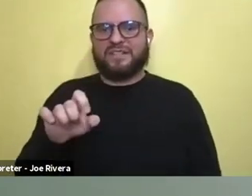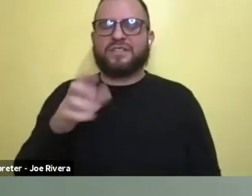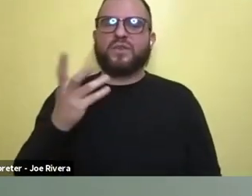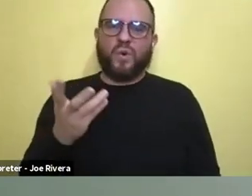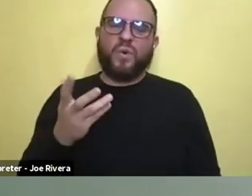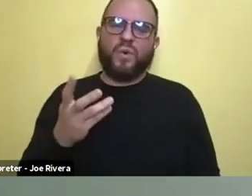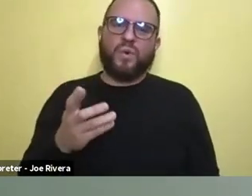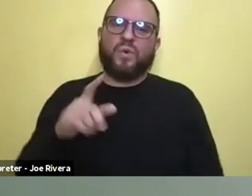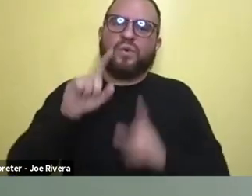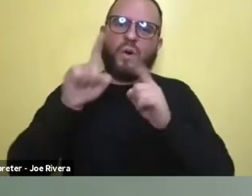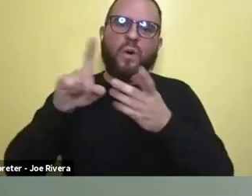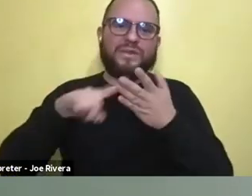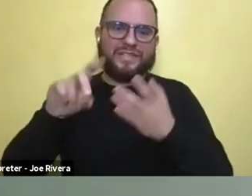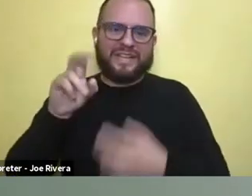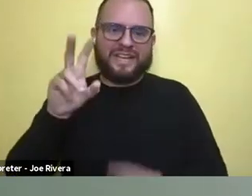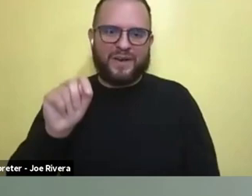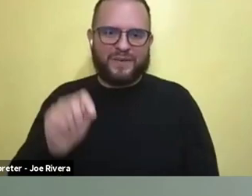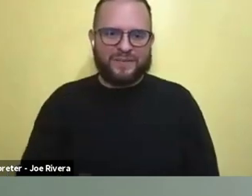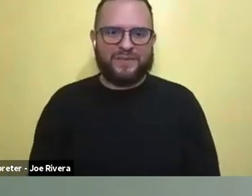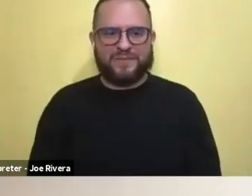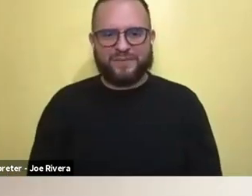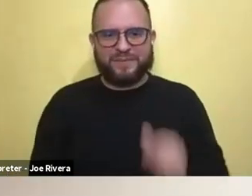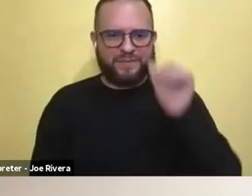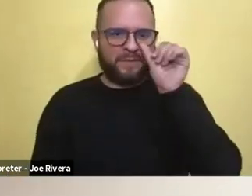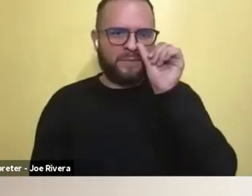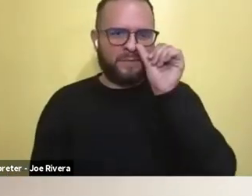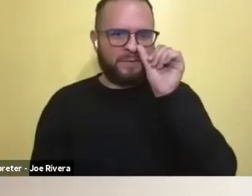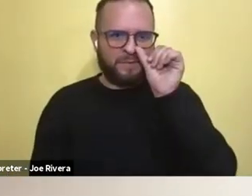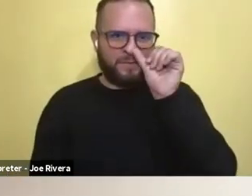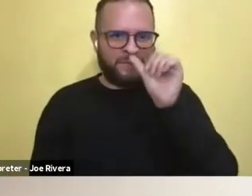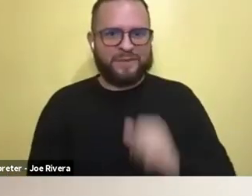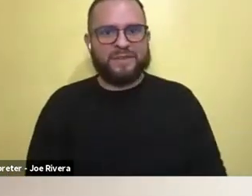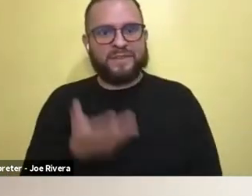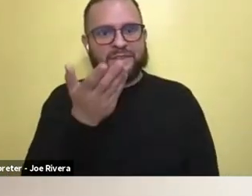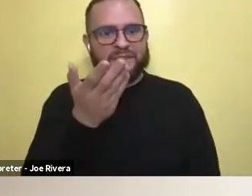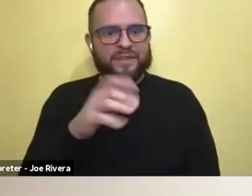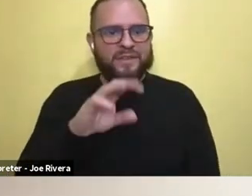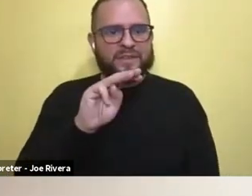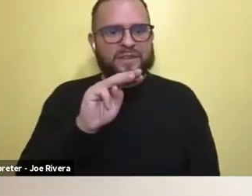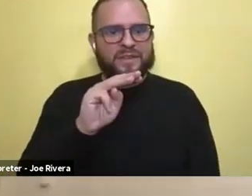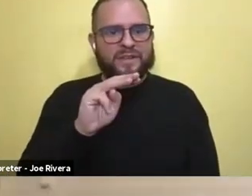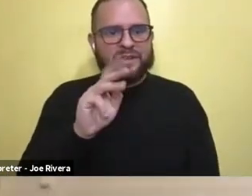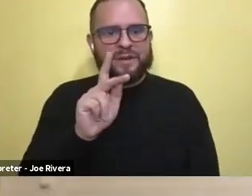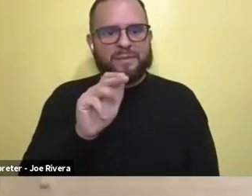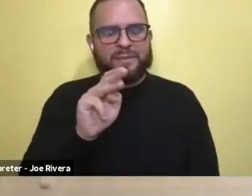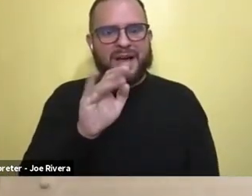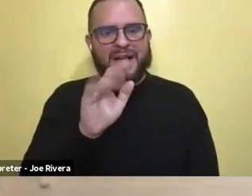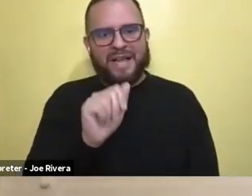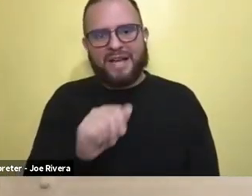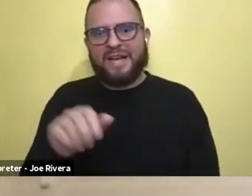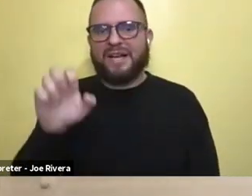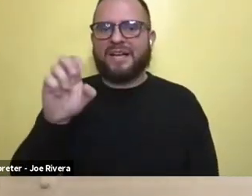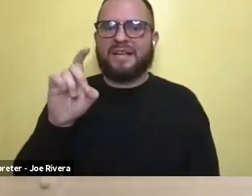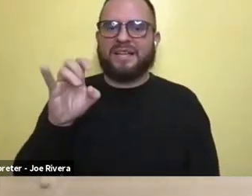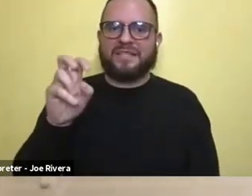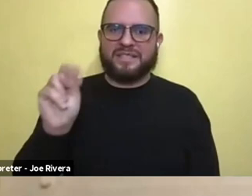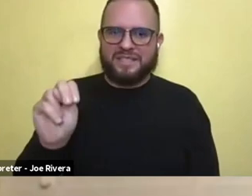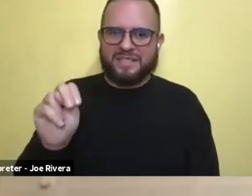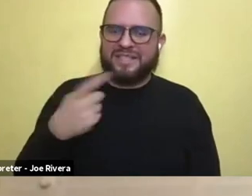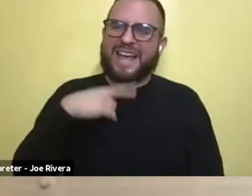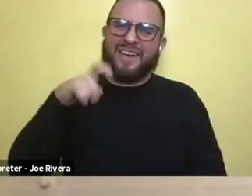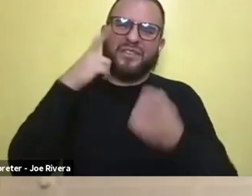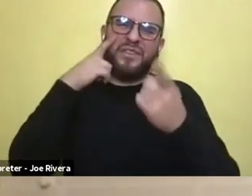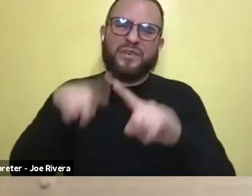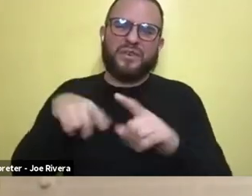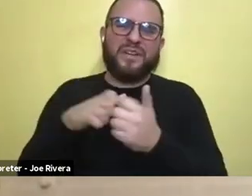definitely go check it out. Maya, Edison? Um, I would have to agree with Michaela. Uh, Star